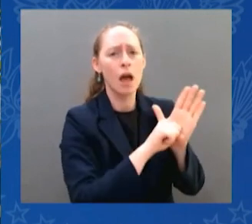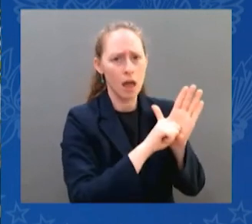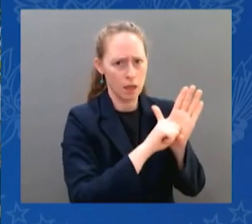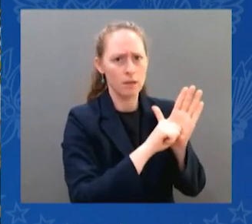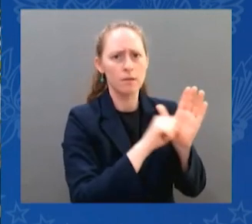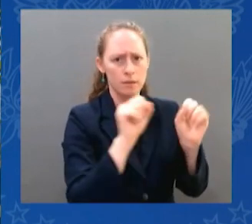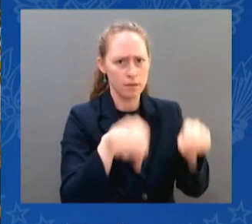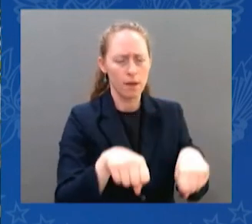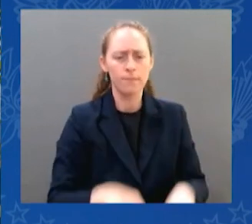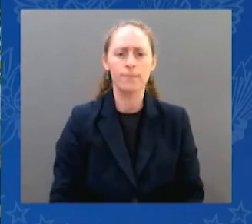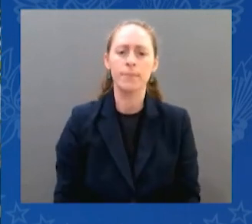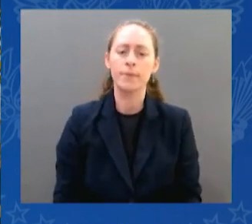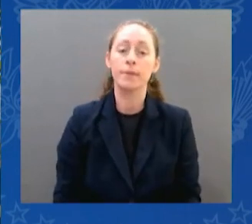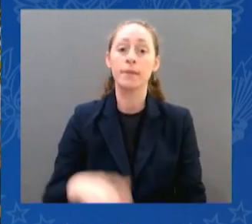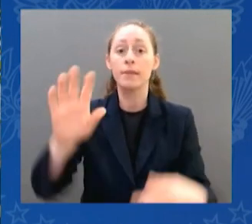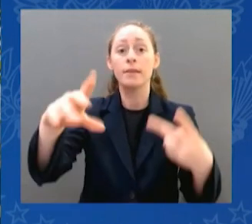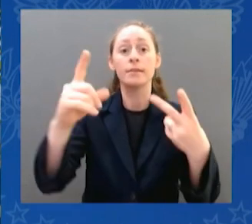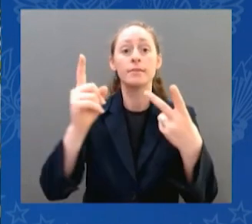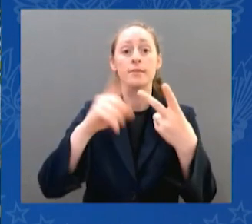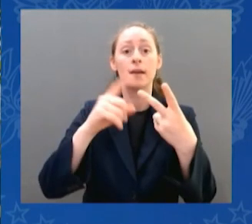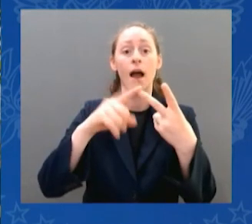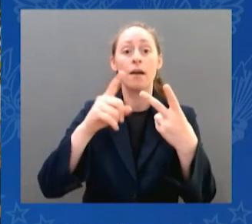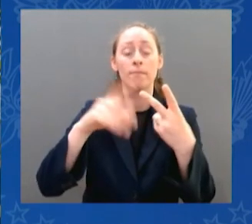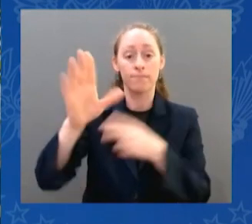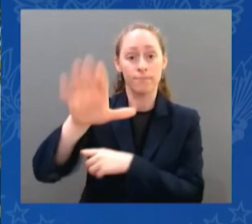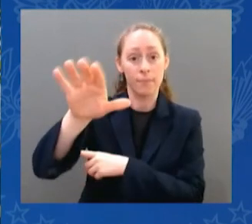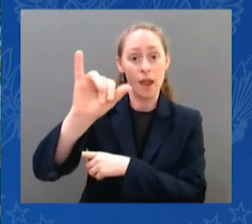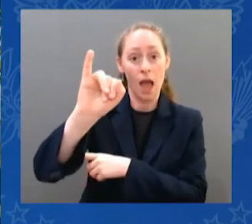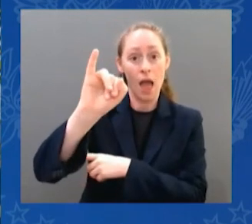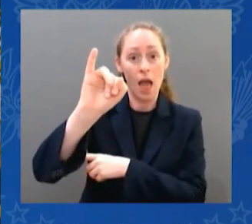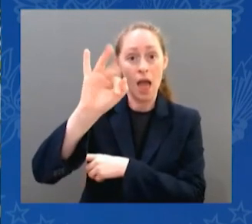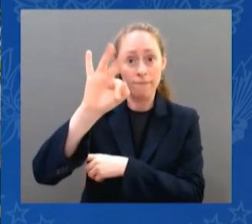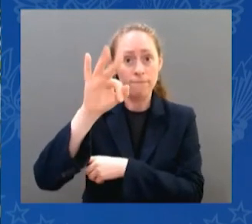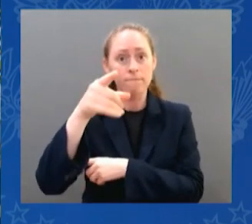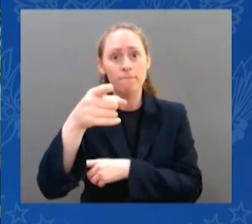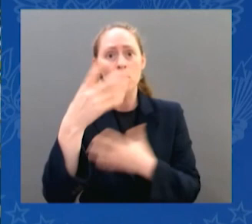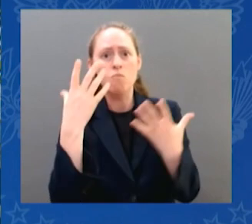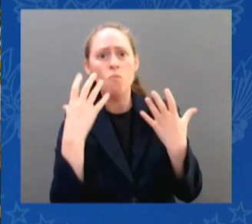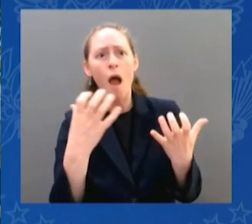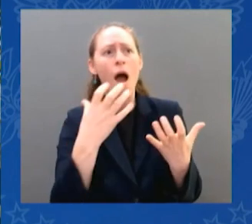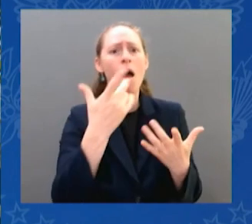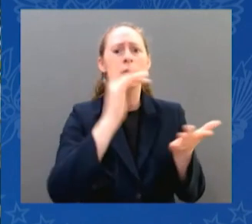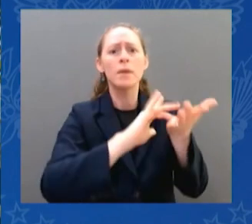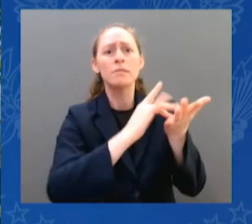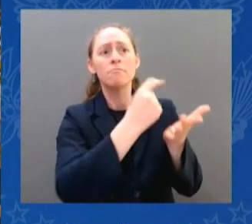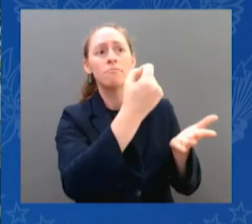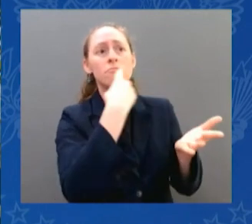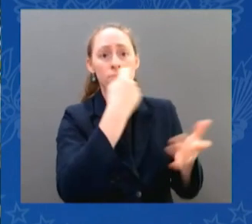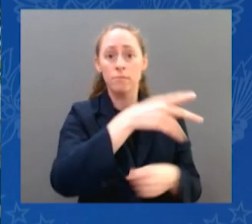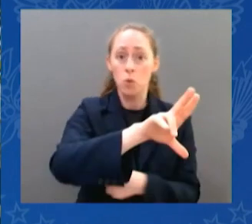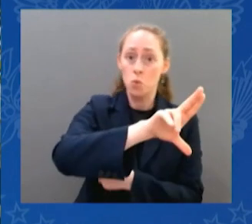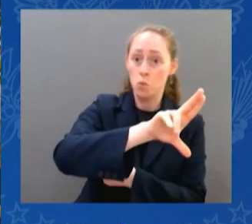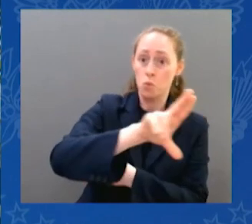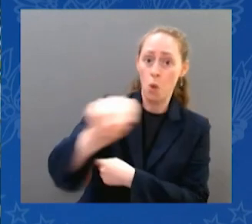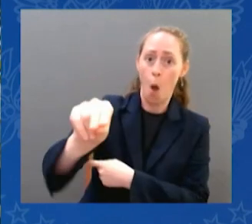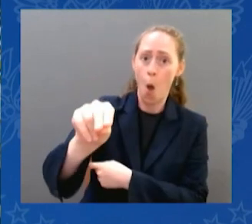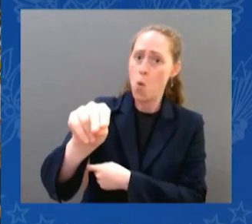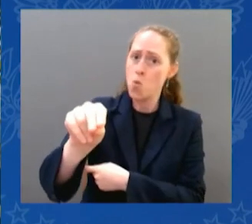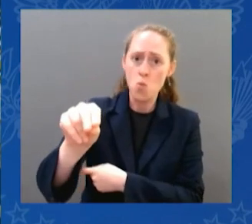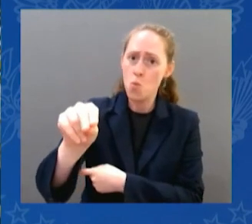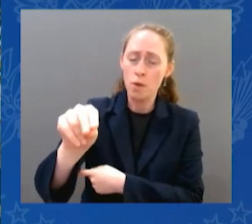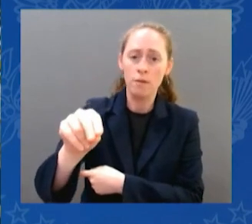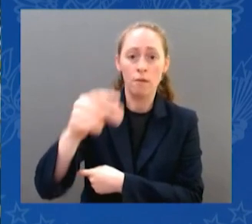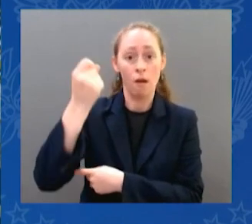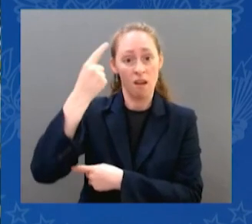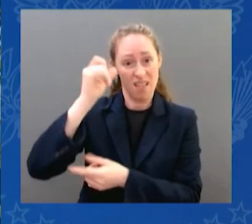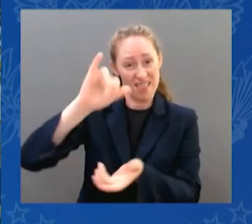the FDA has already approved and has been available for more than 20 years, my administration will act and protect that woman's